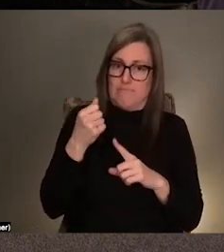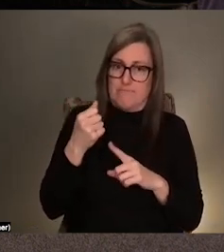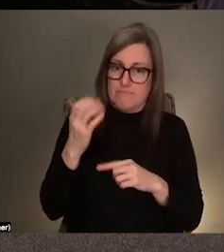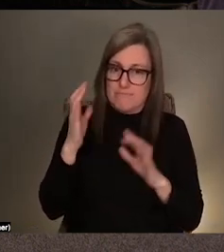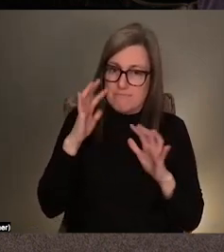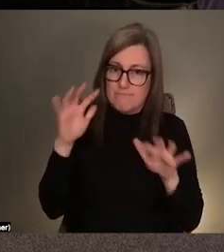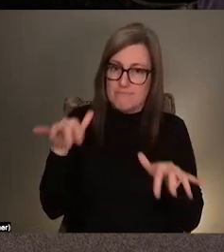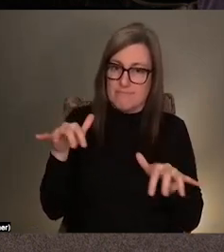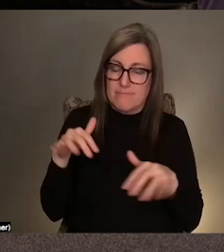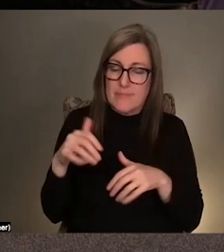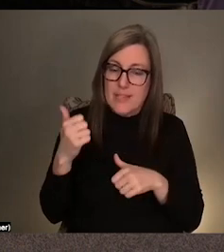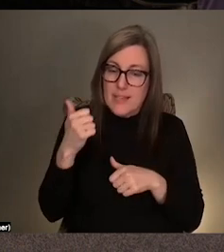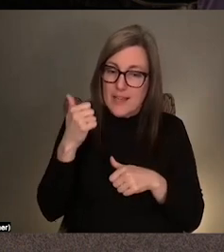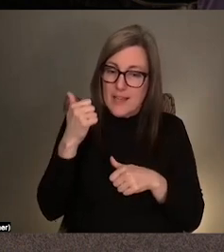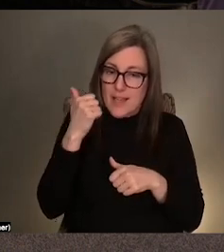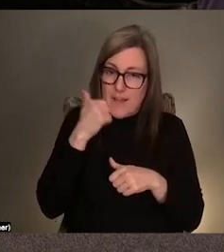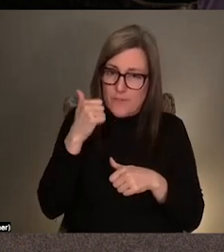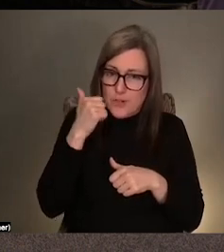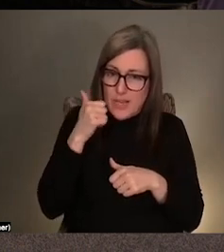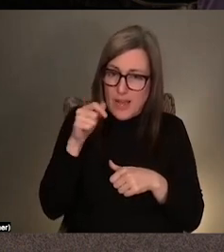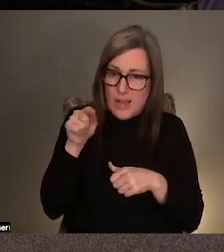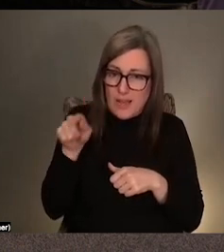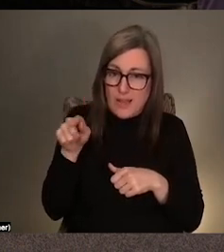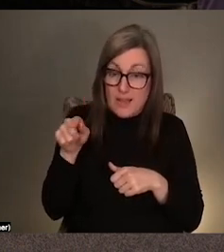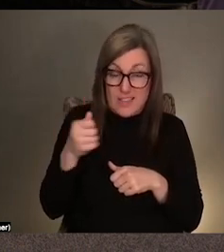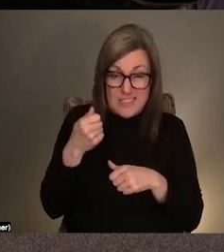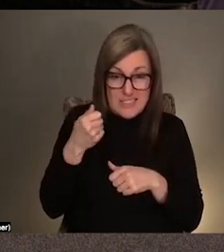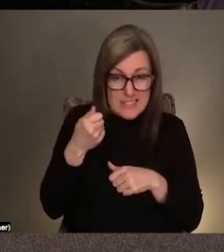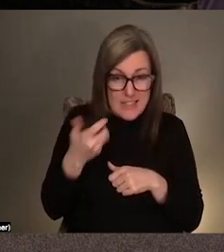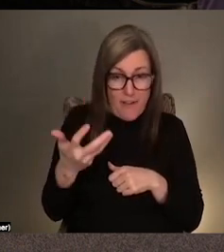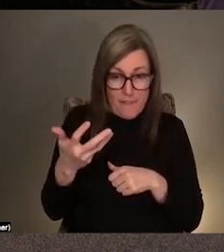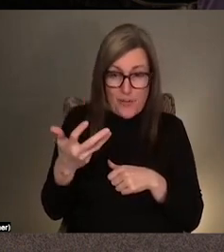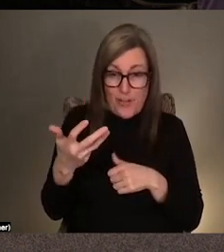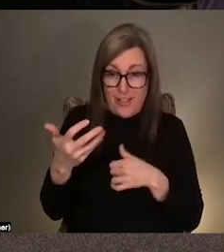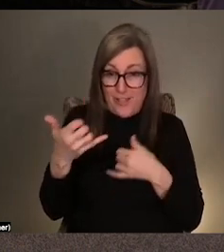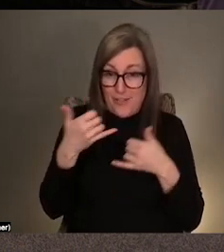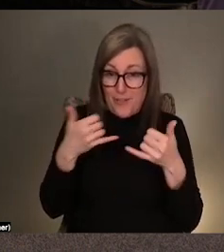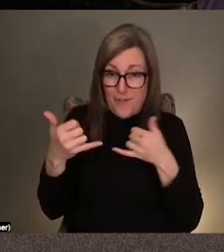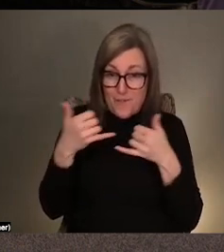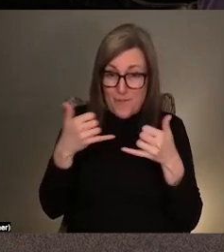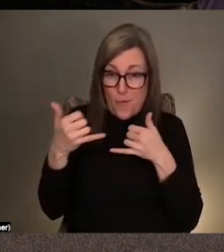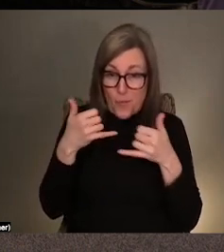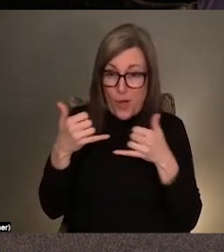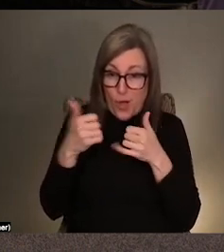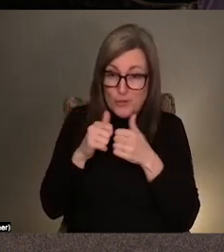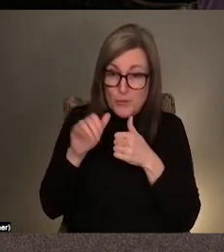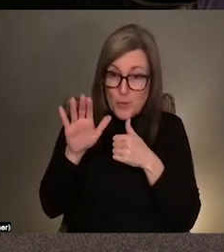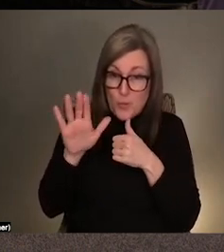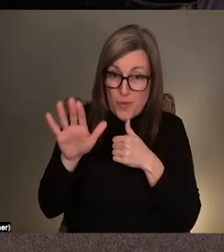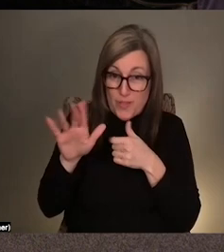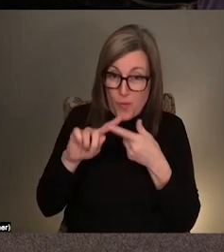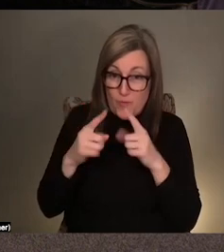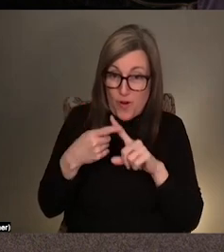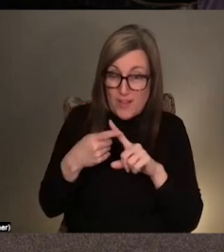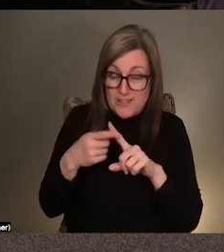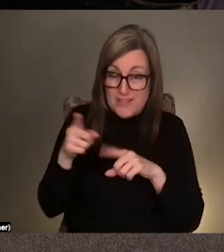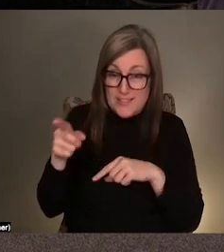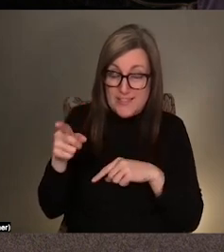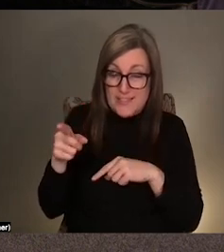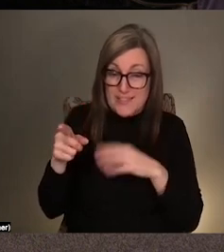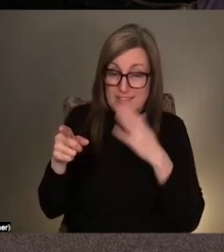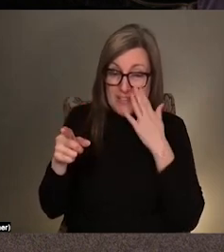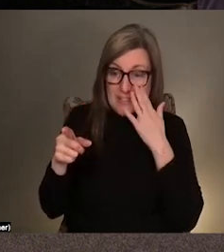that every day you had several phone calls with your friends, with artists. Yeah. And you were